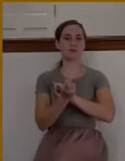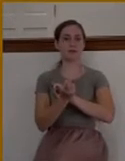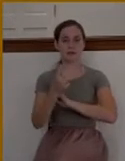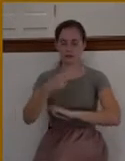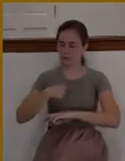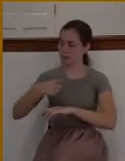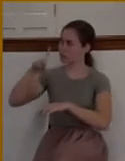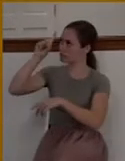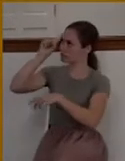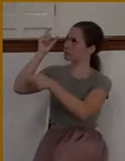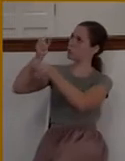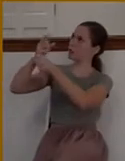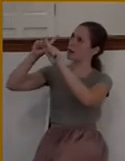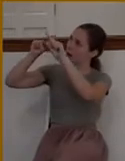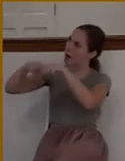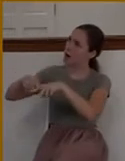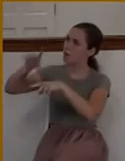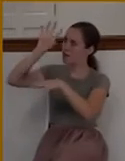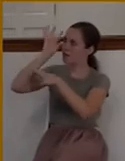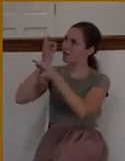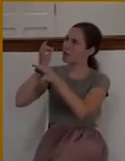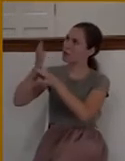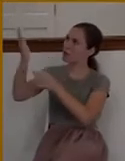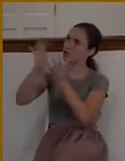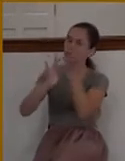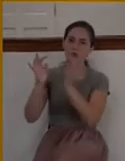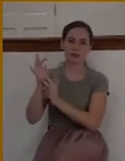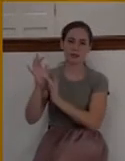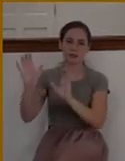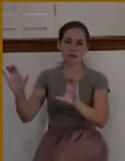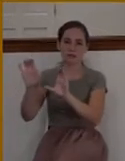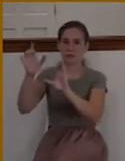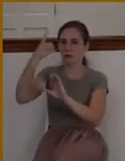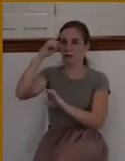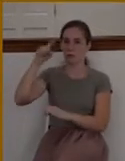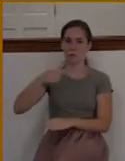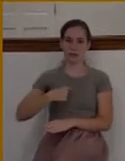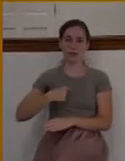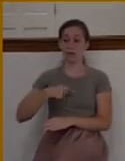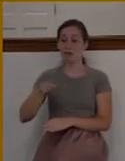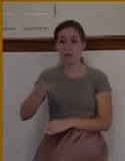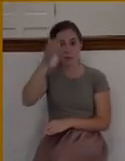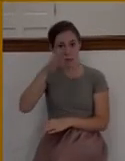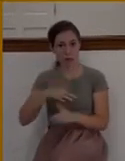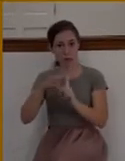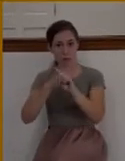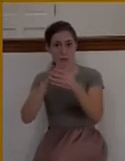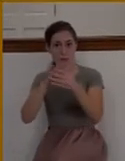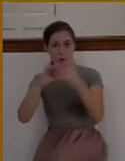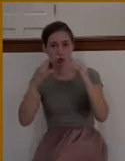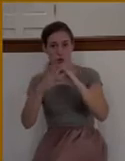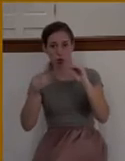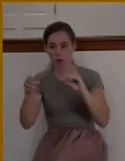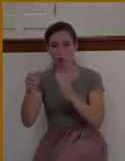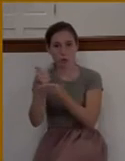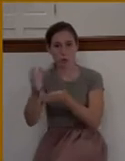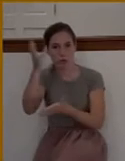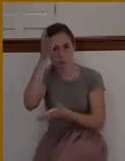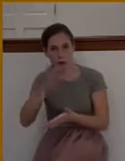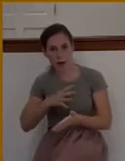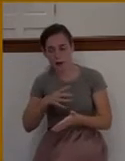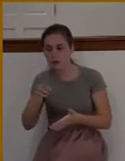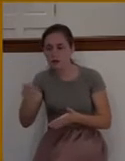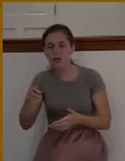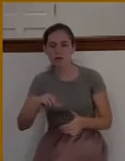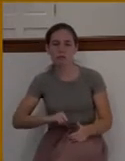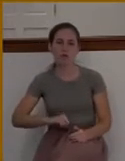Jesus has done for us. Here is this man. He's religiously proud. He's supremely confident about what he